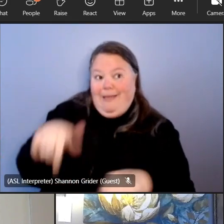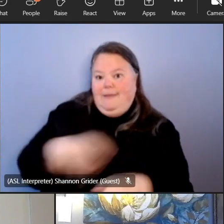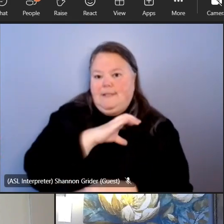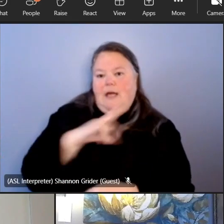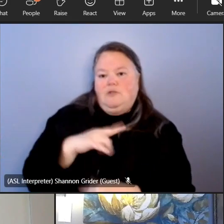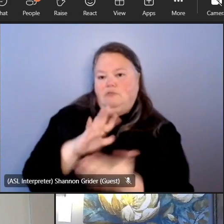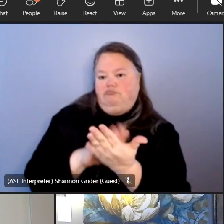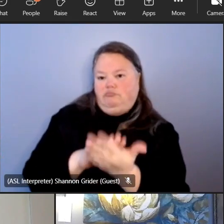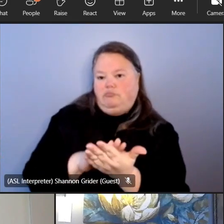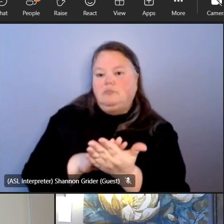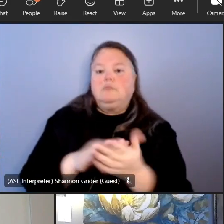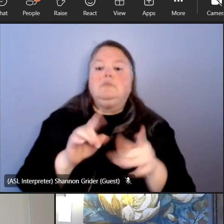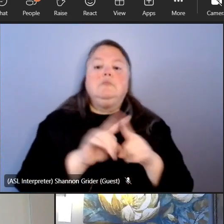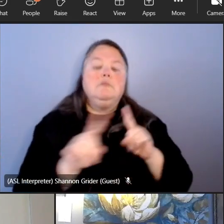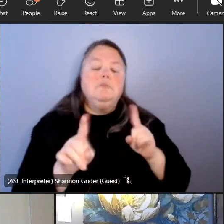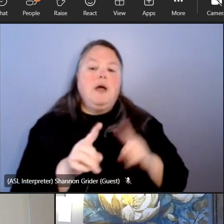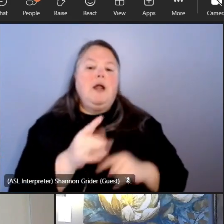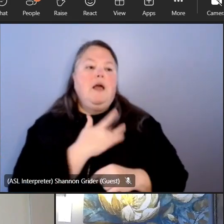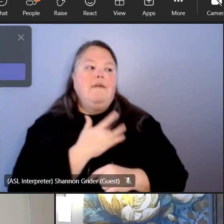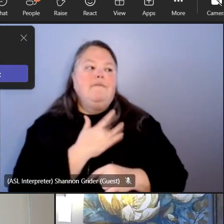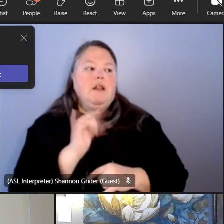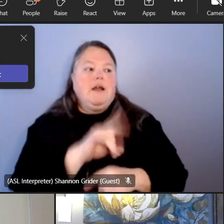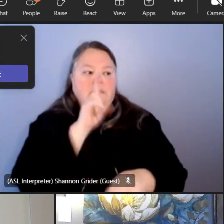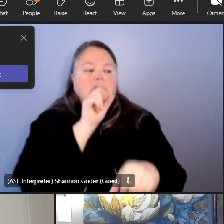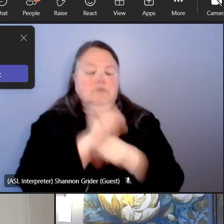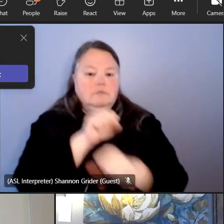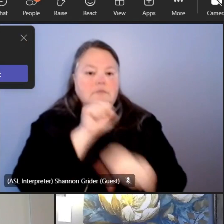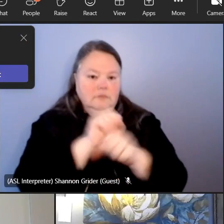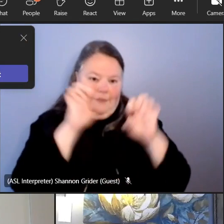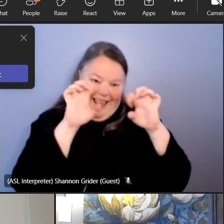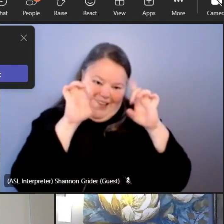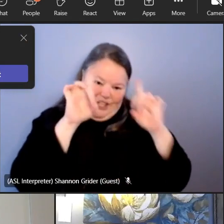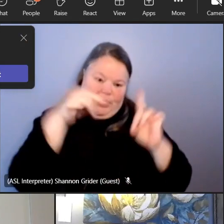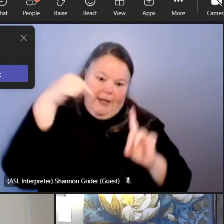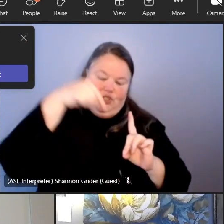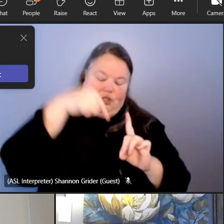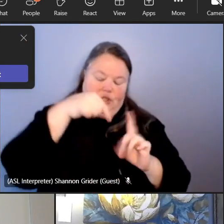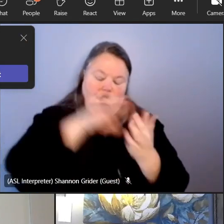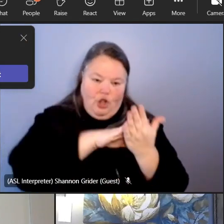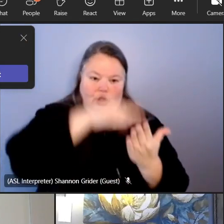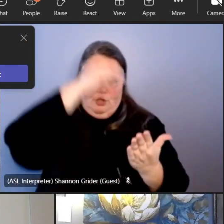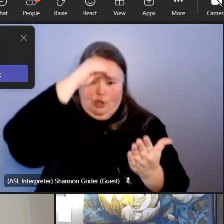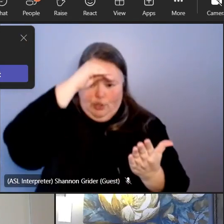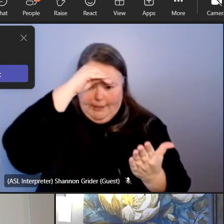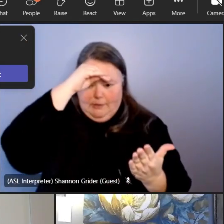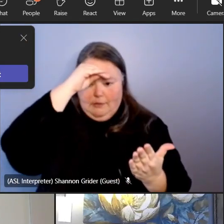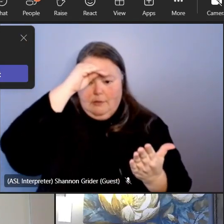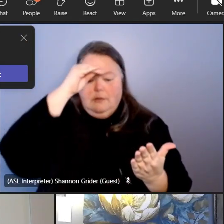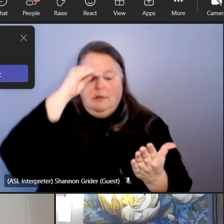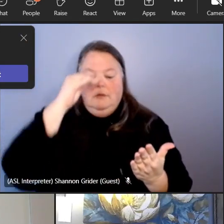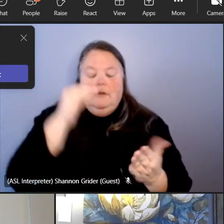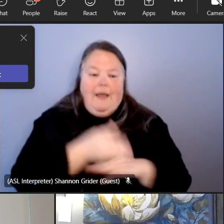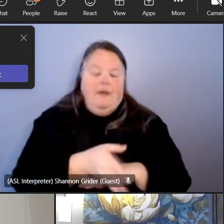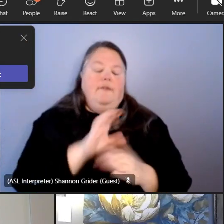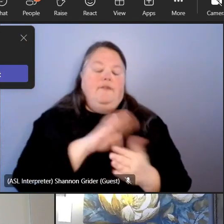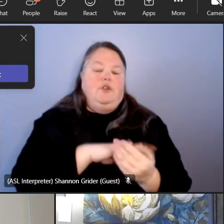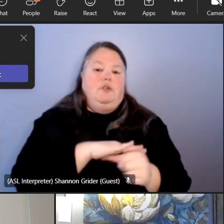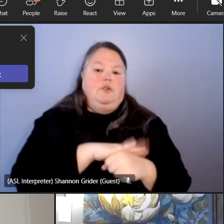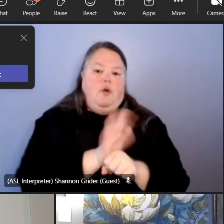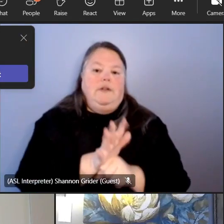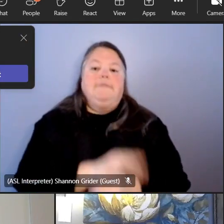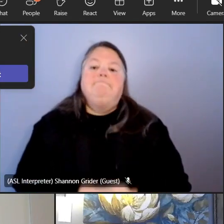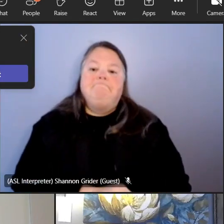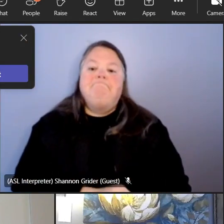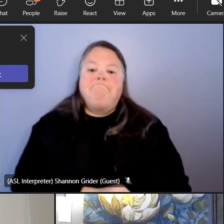but the the actual like true education of that um after covid on students